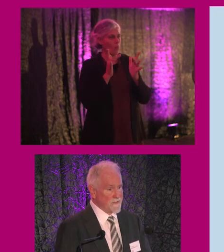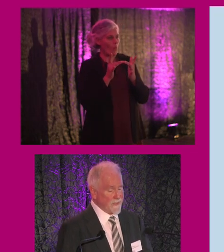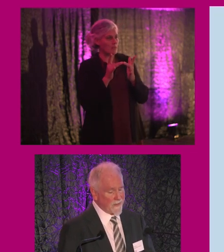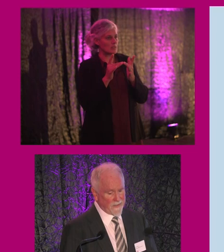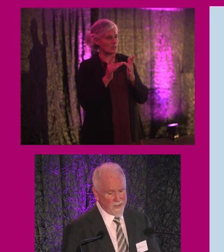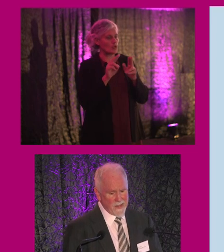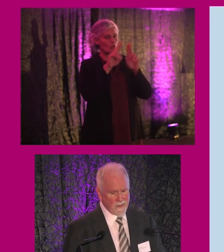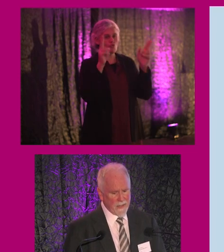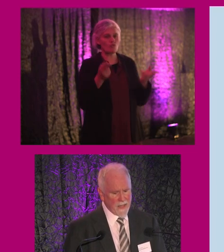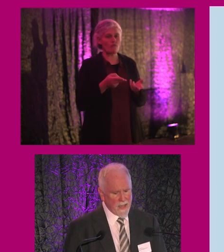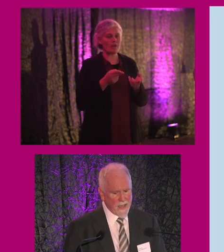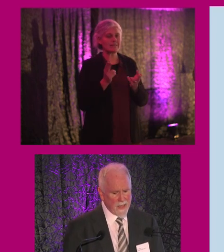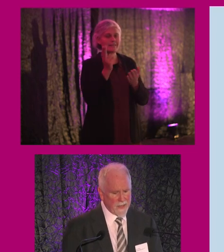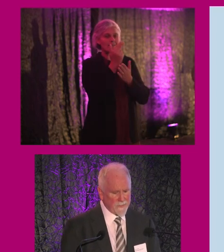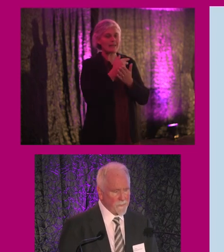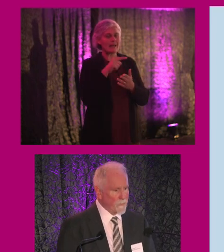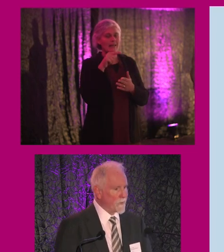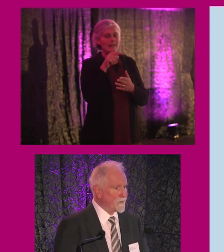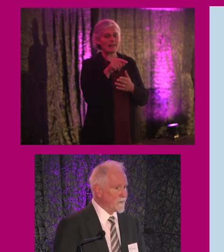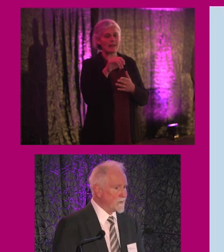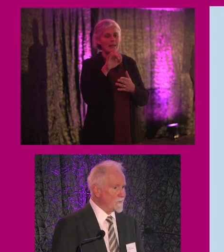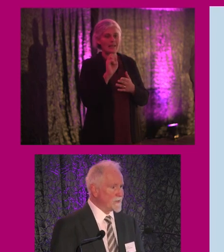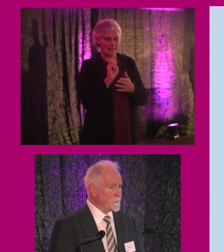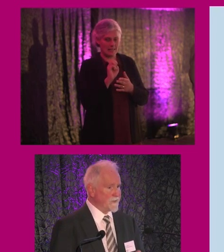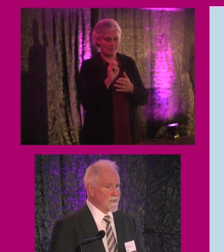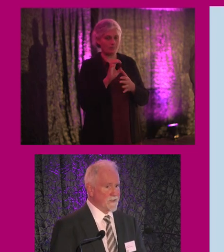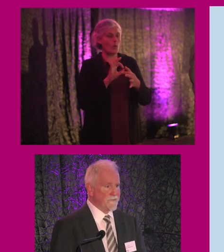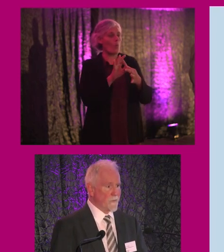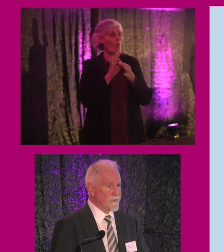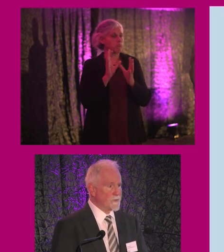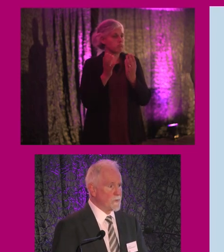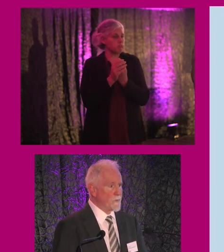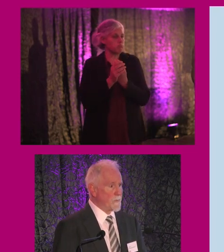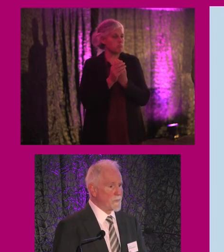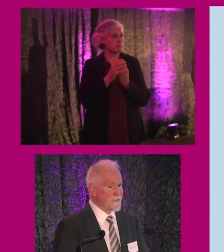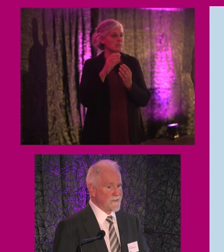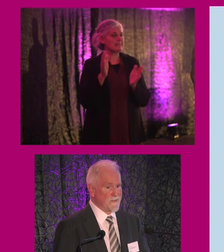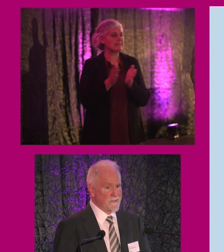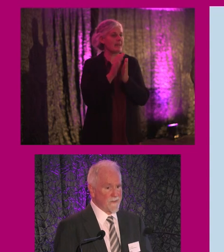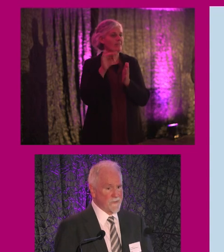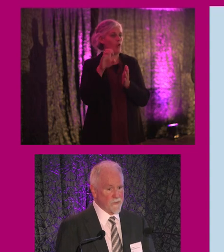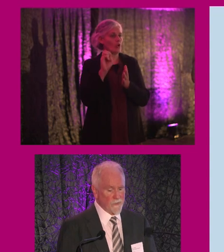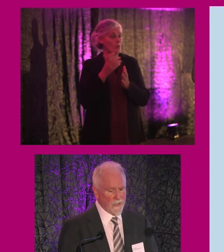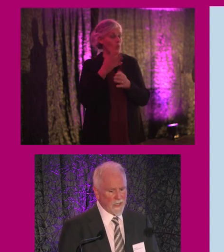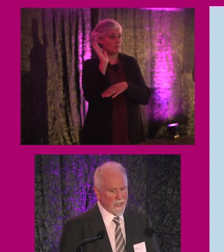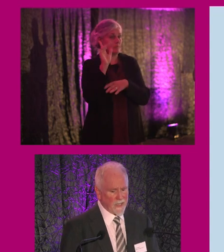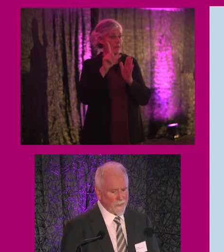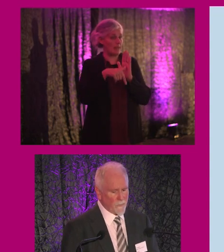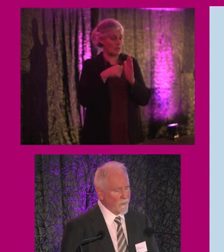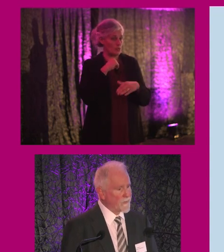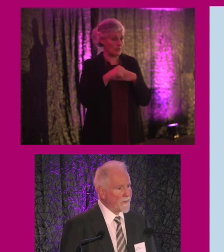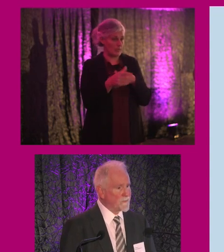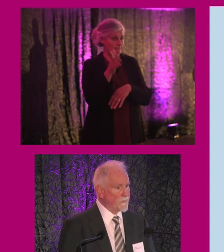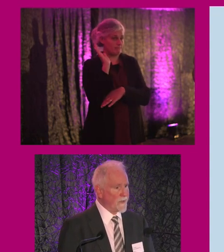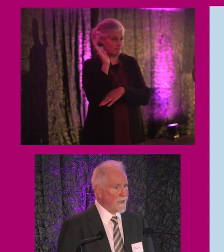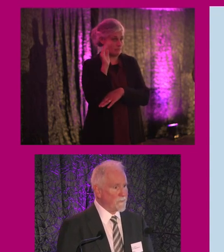universal design.ie. And we're working very closely with Salesforce, who will be presenting this afternoon on